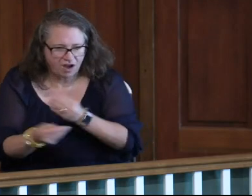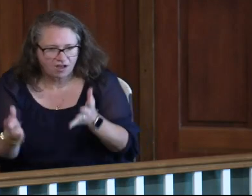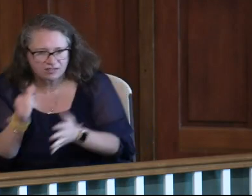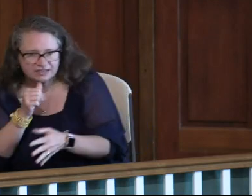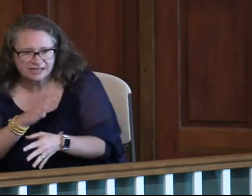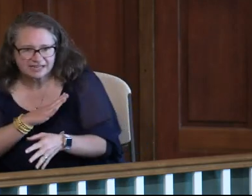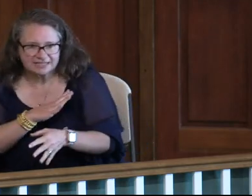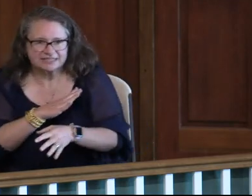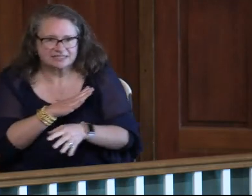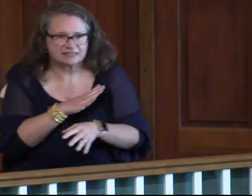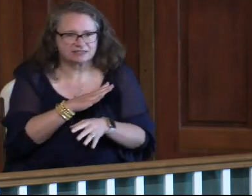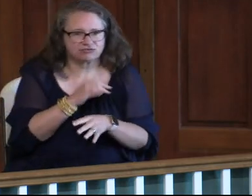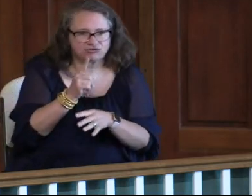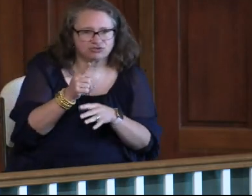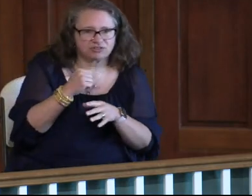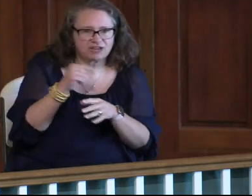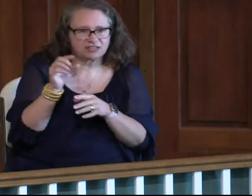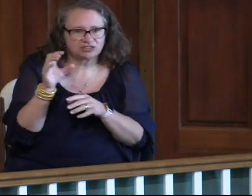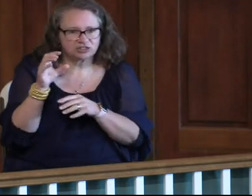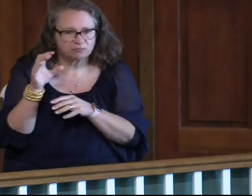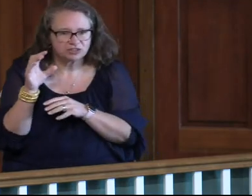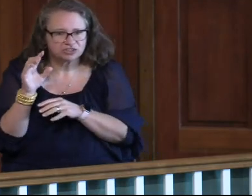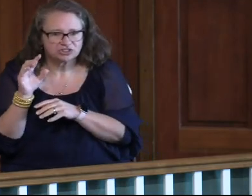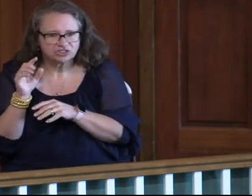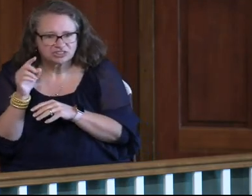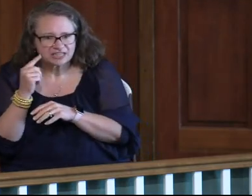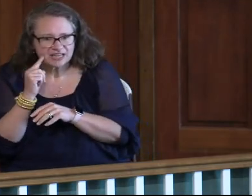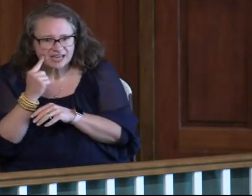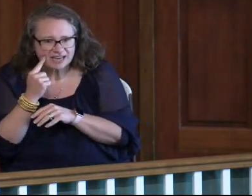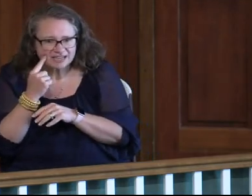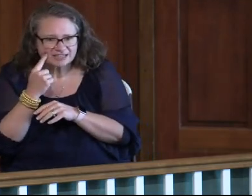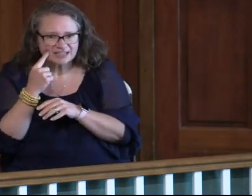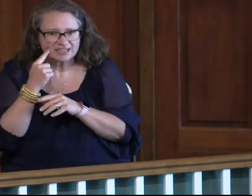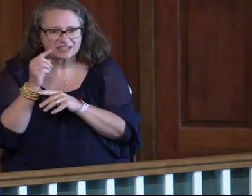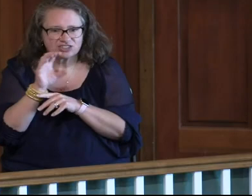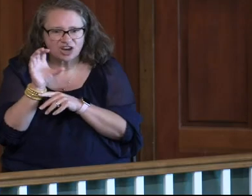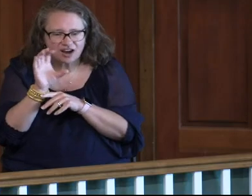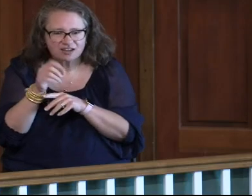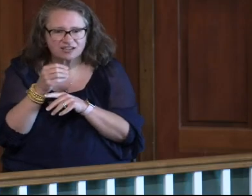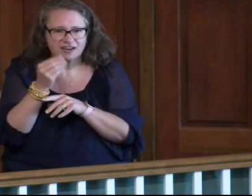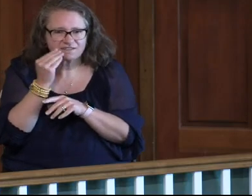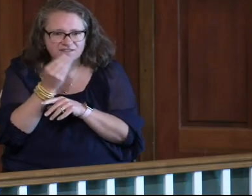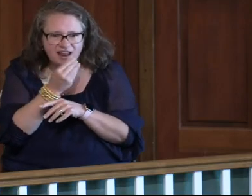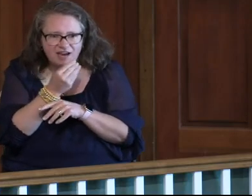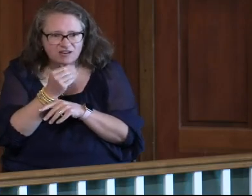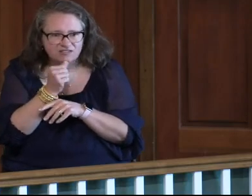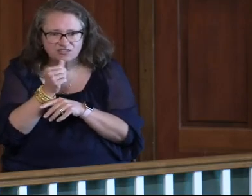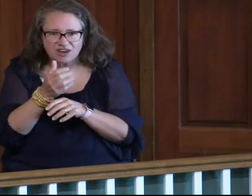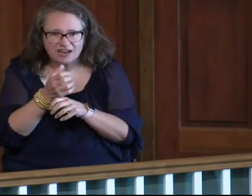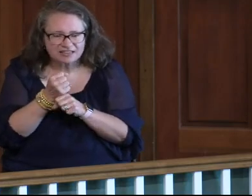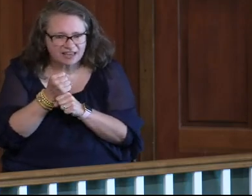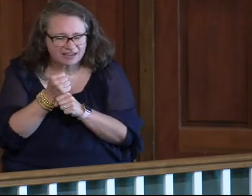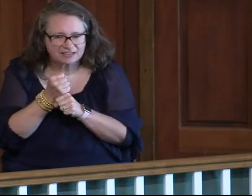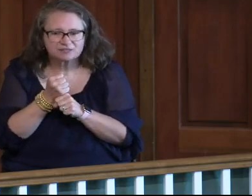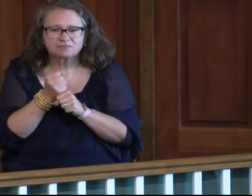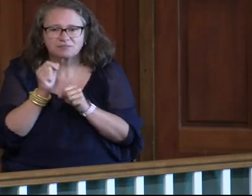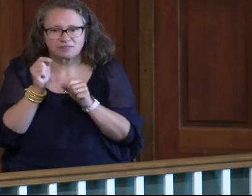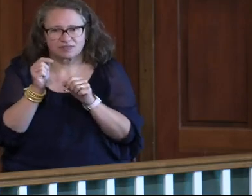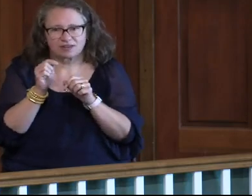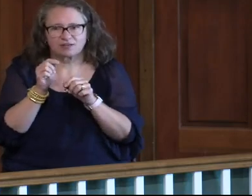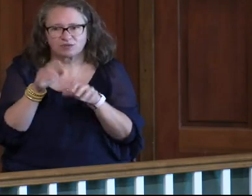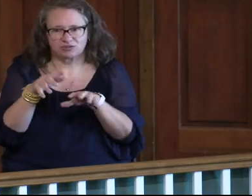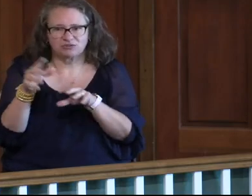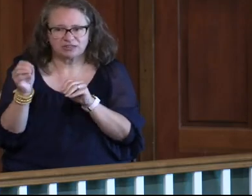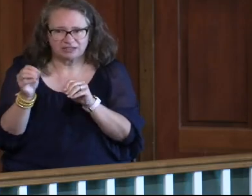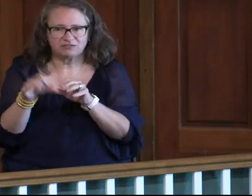ladies and you should have got some chocolates and a flower. If for some reason you didn't get the chocolates, you can get them